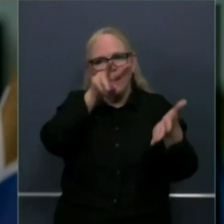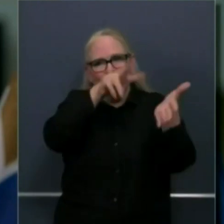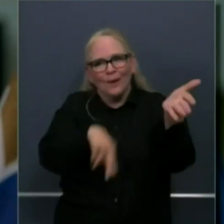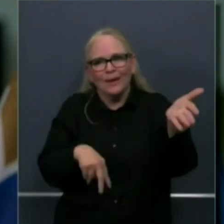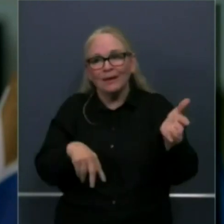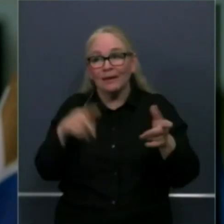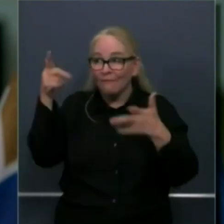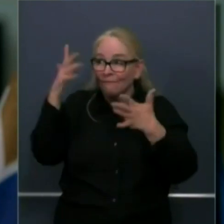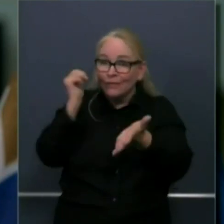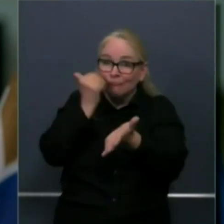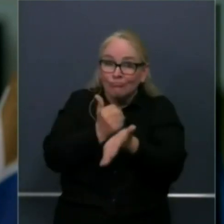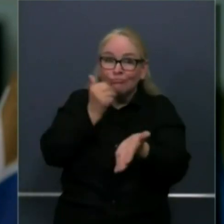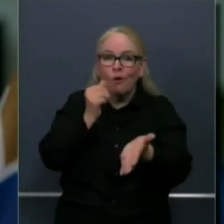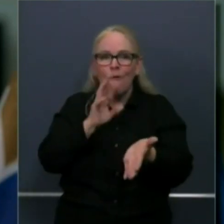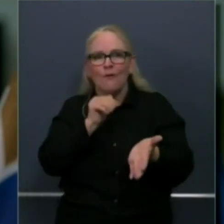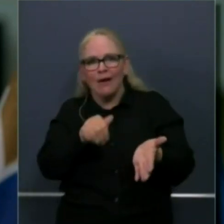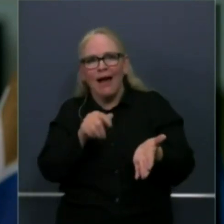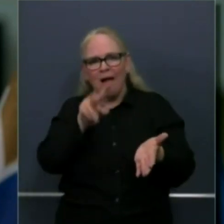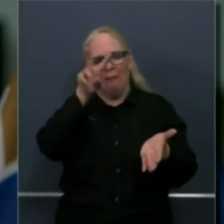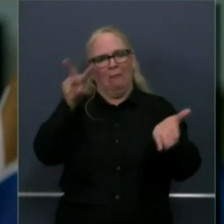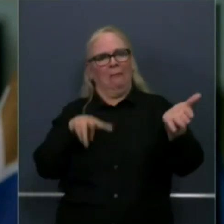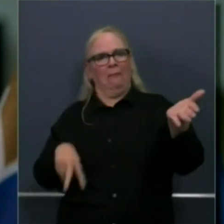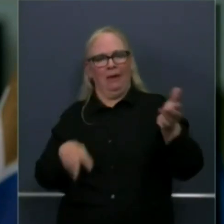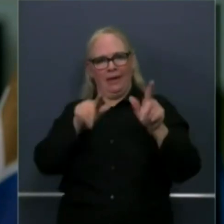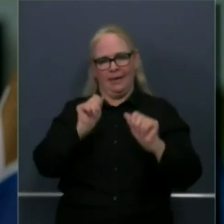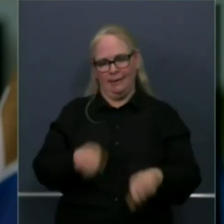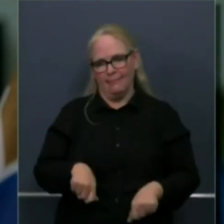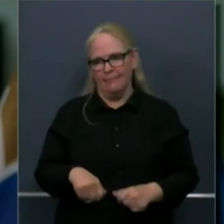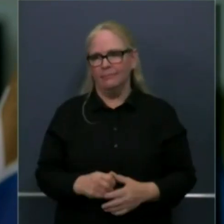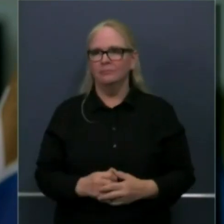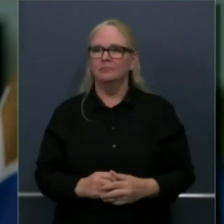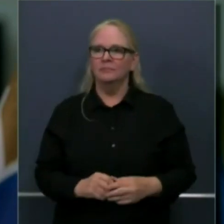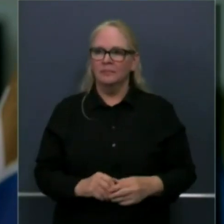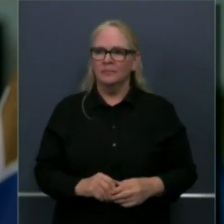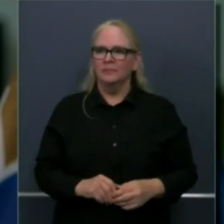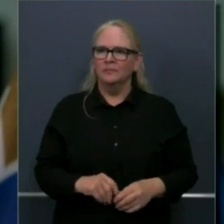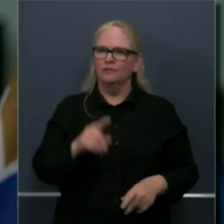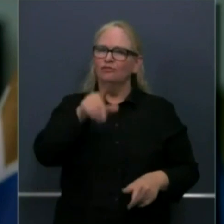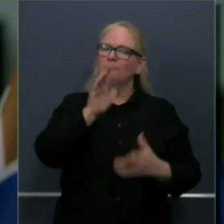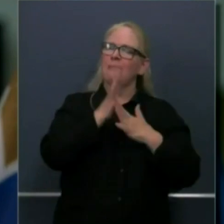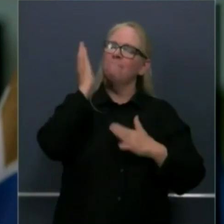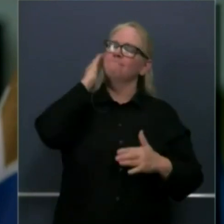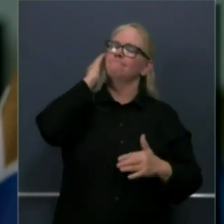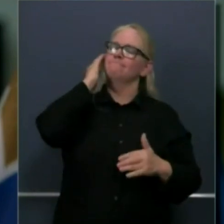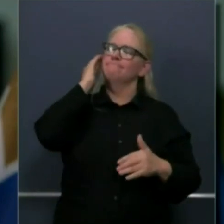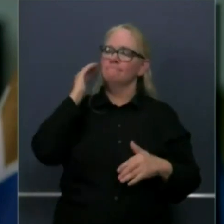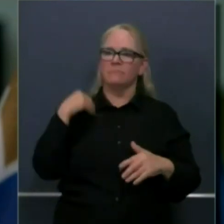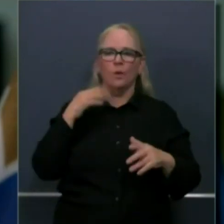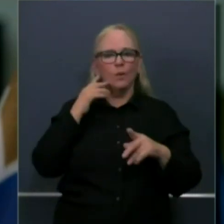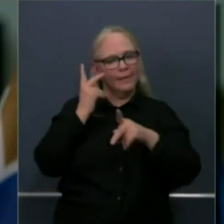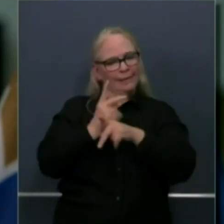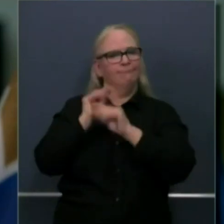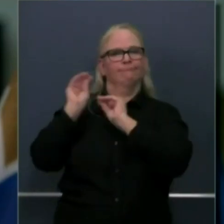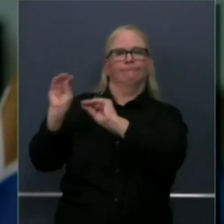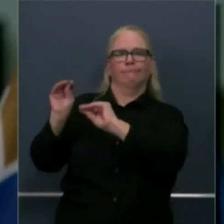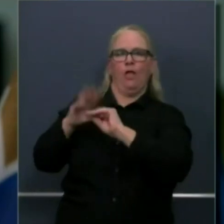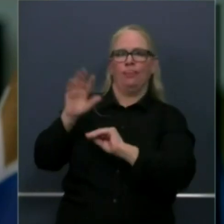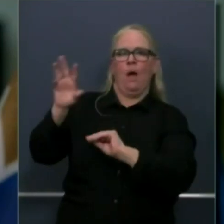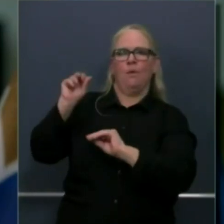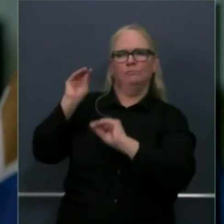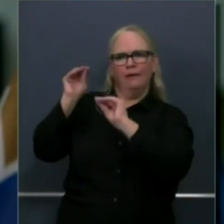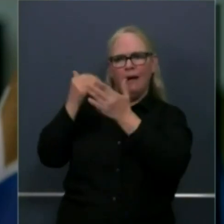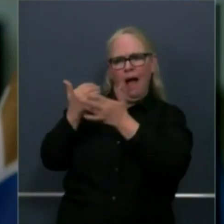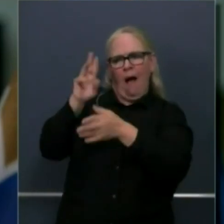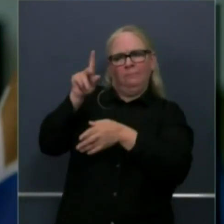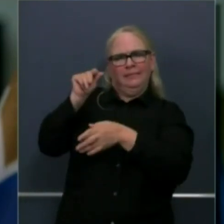of that uh as well and so we'll keep adding uh all that information to that database that dashboard uh